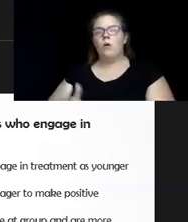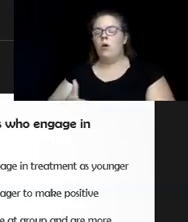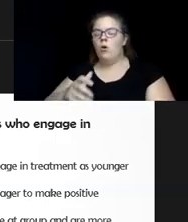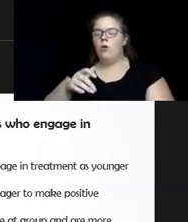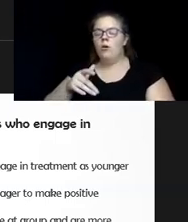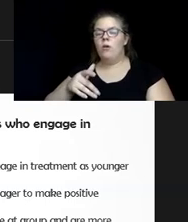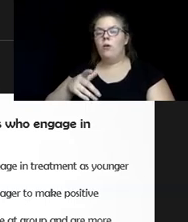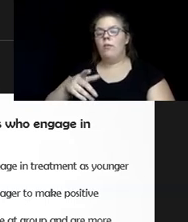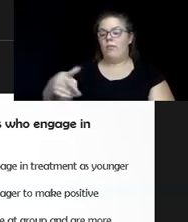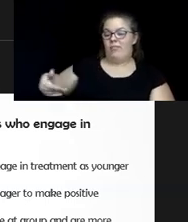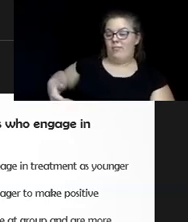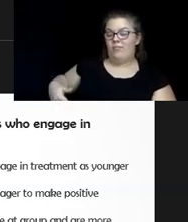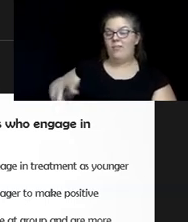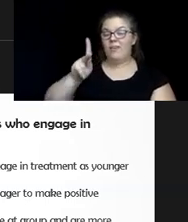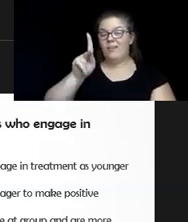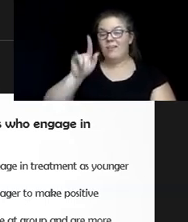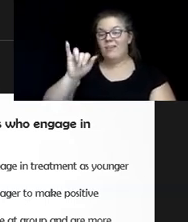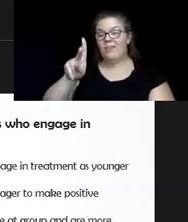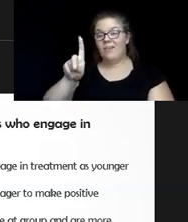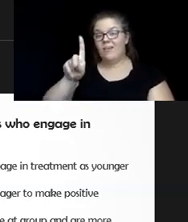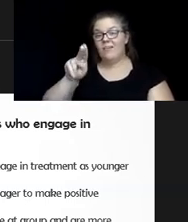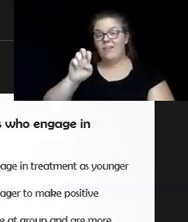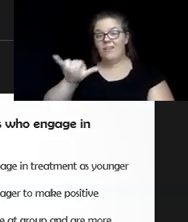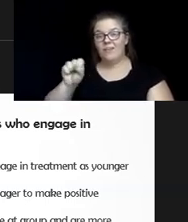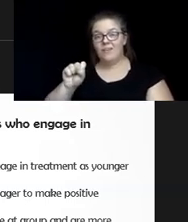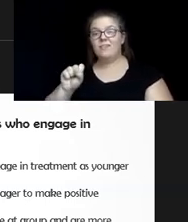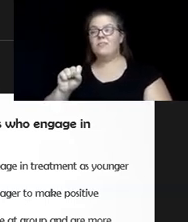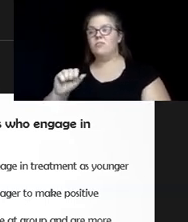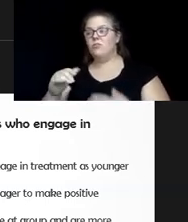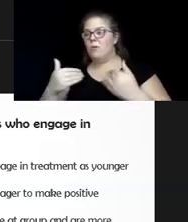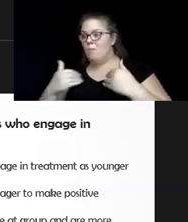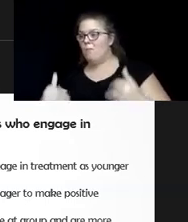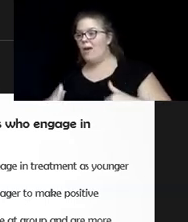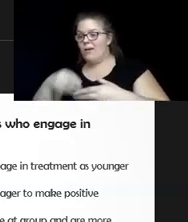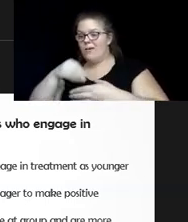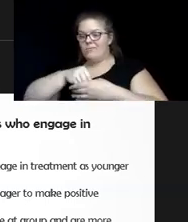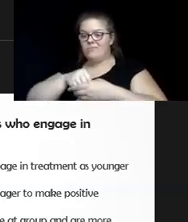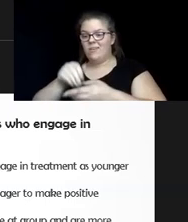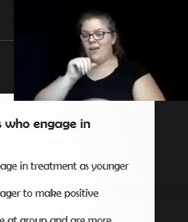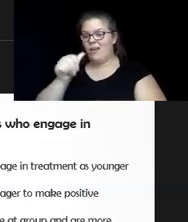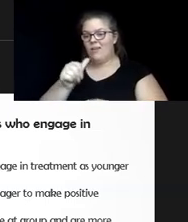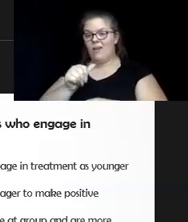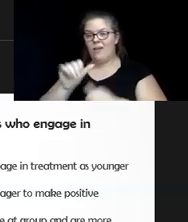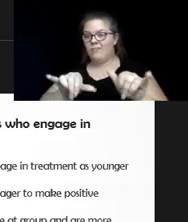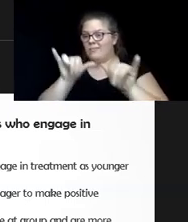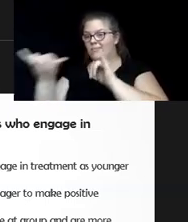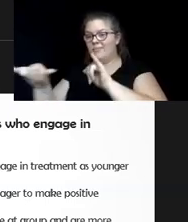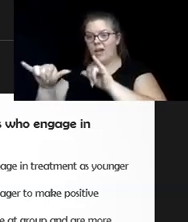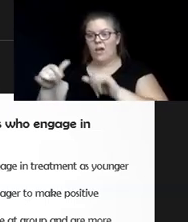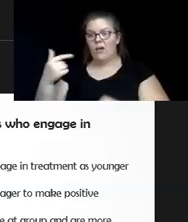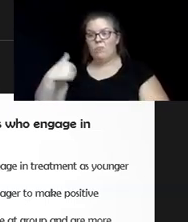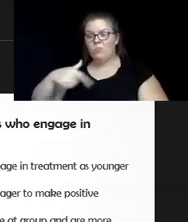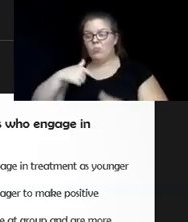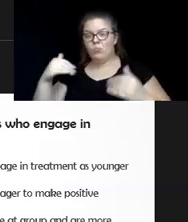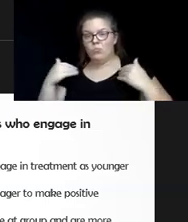The kidneys are now eliminating drugs from the body the way it used to. Do we need modifications when we're treating the dogs with these